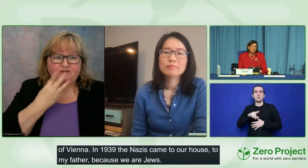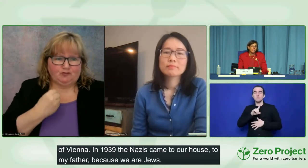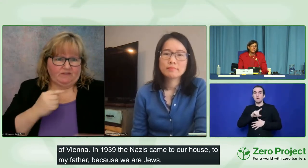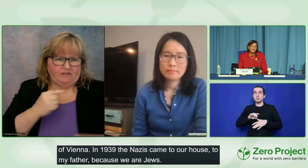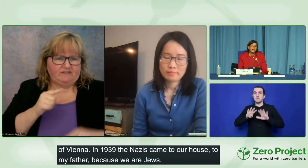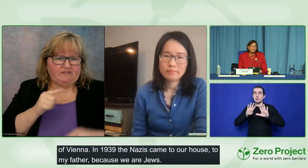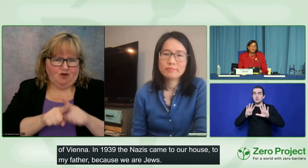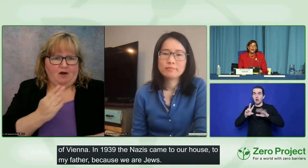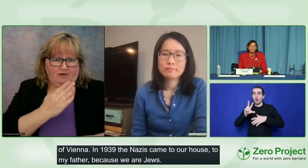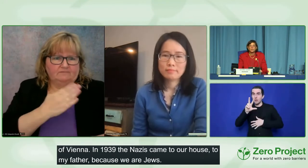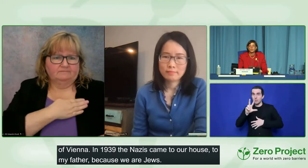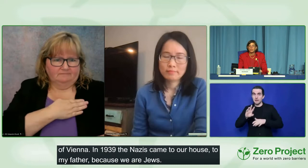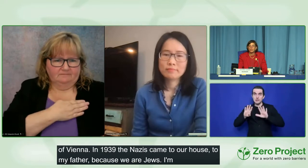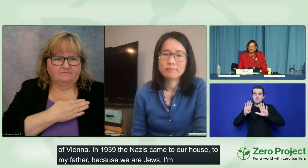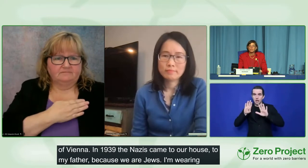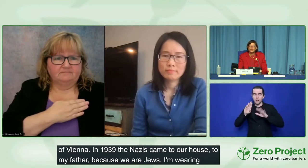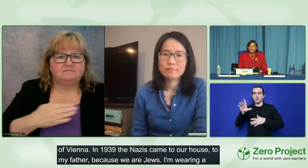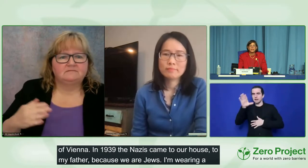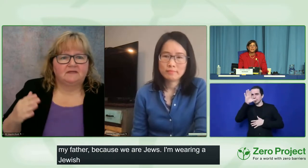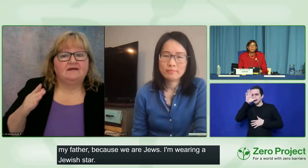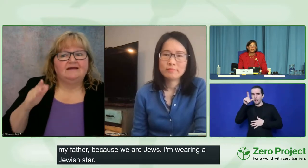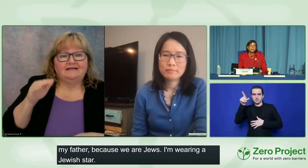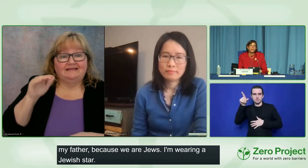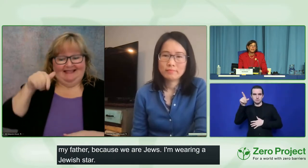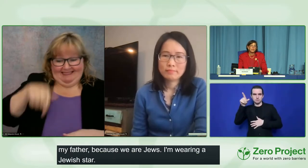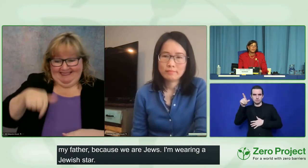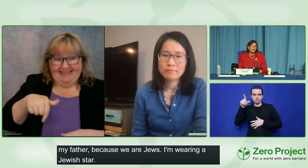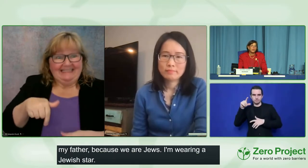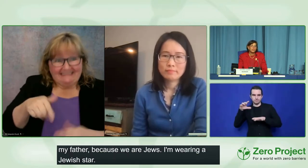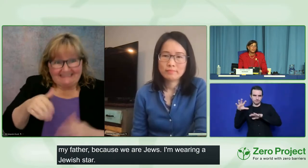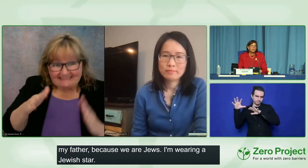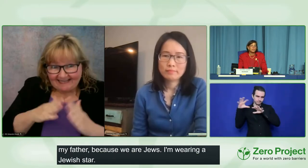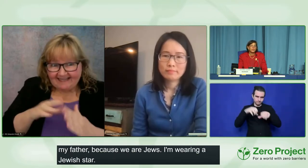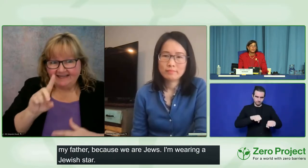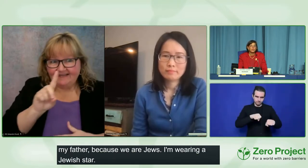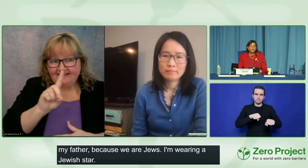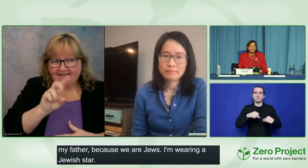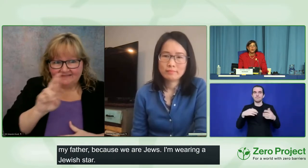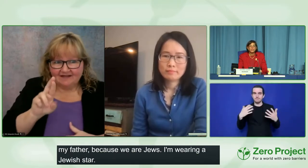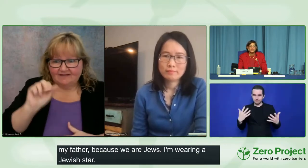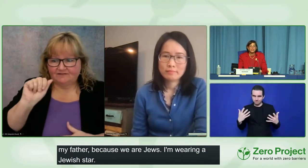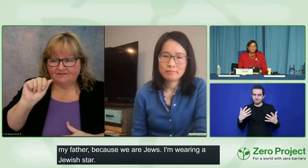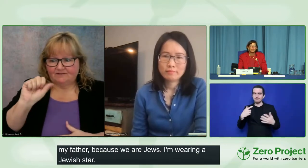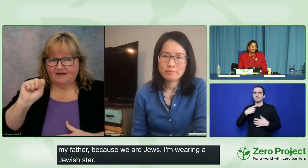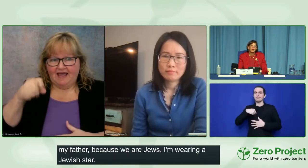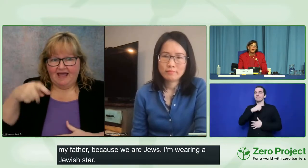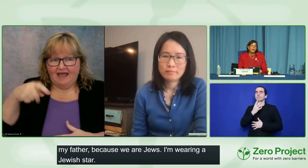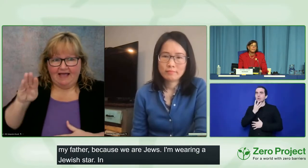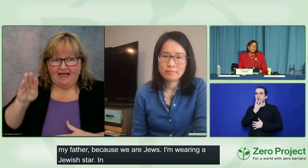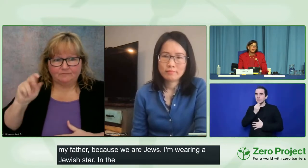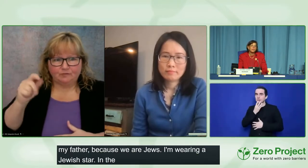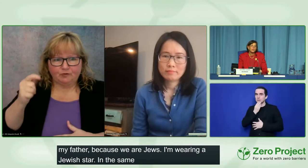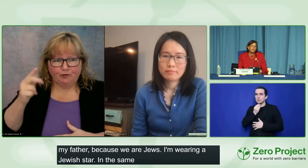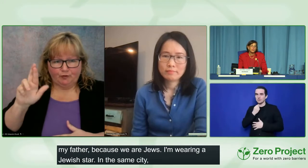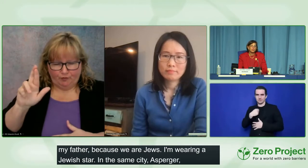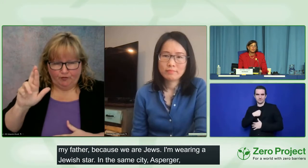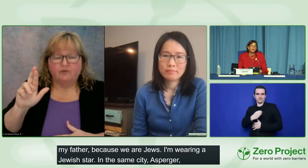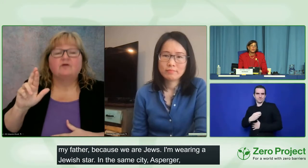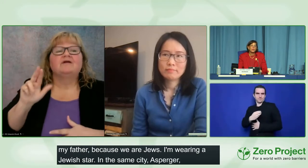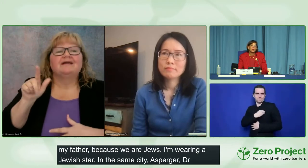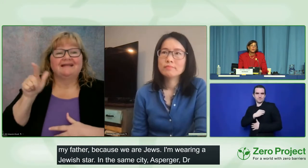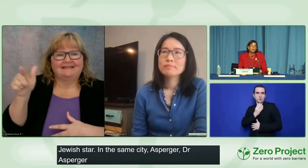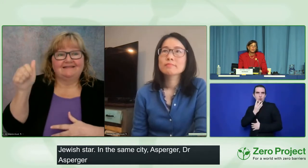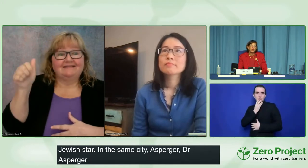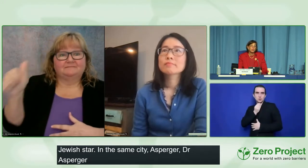Asperger, Dr. Asperger, experimented on children with autism and many of those